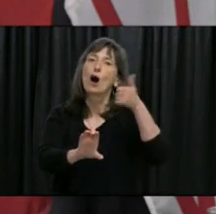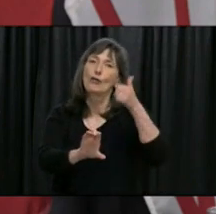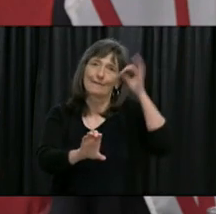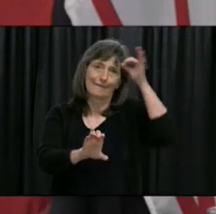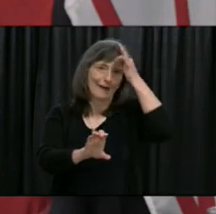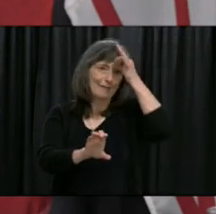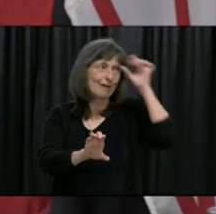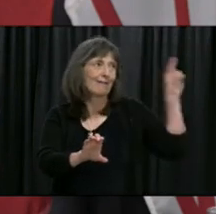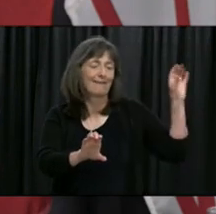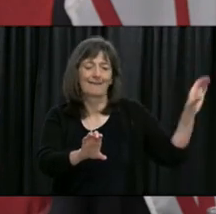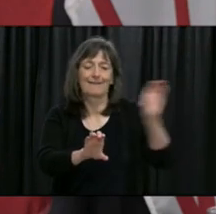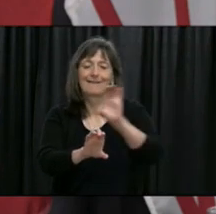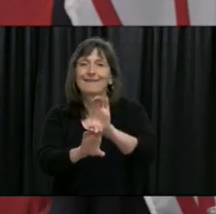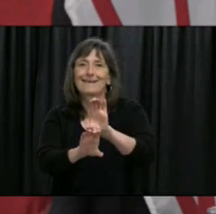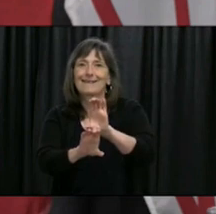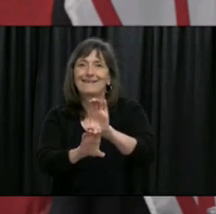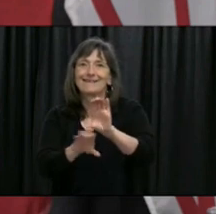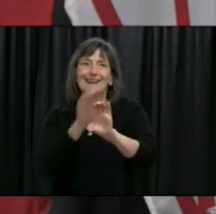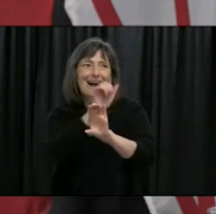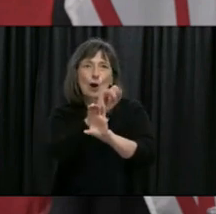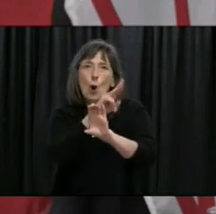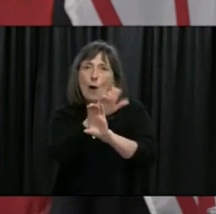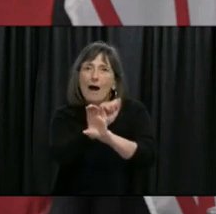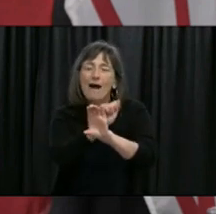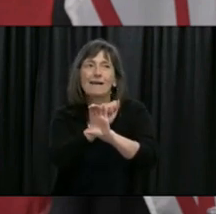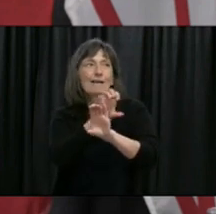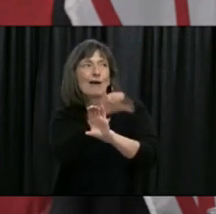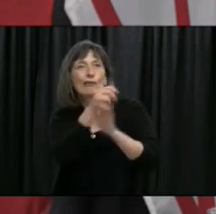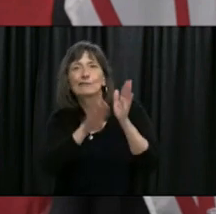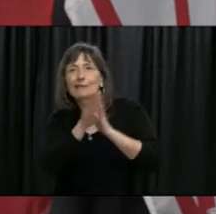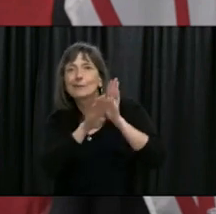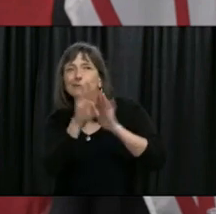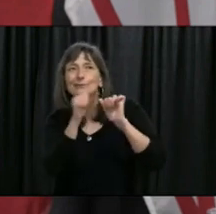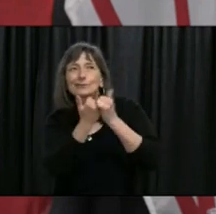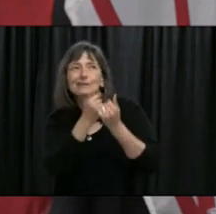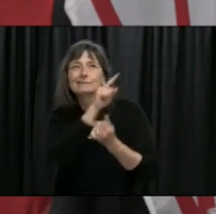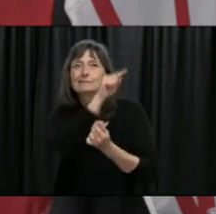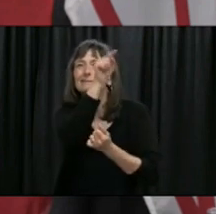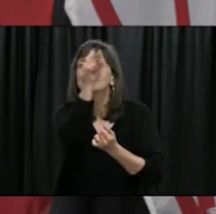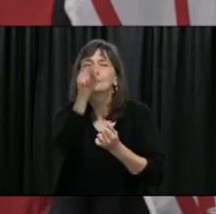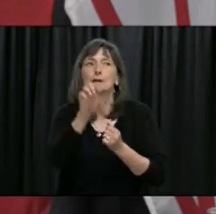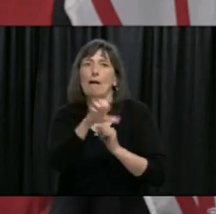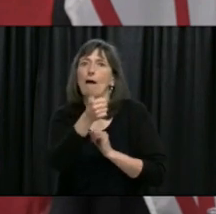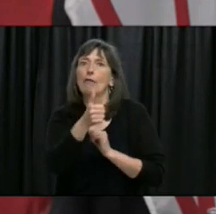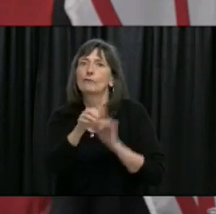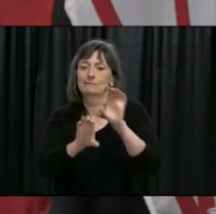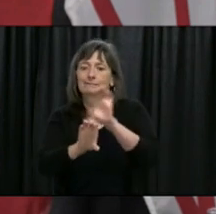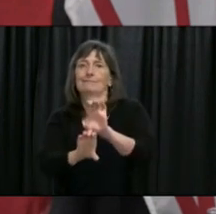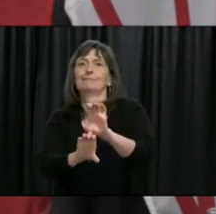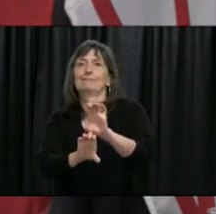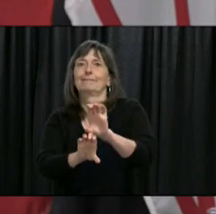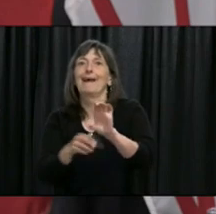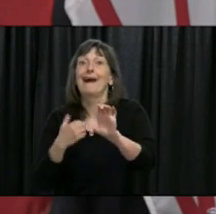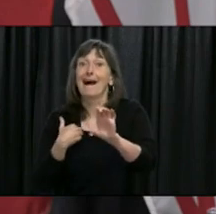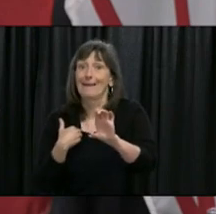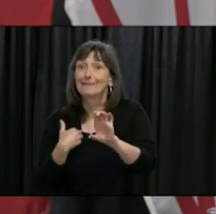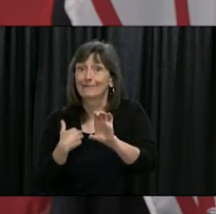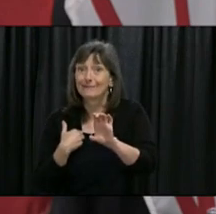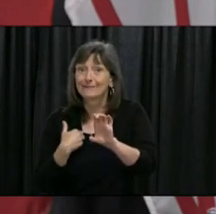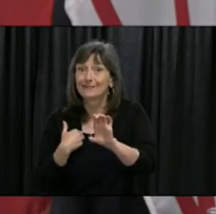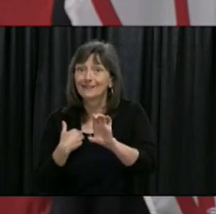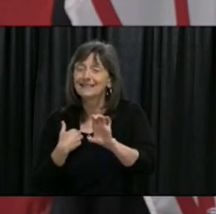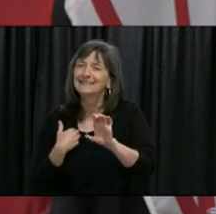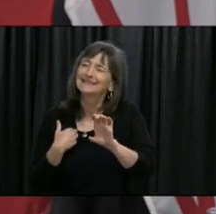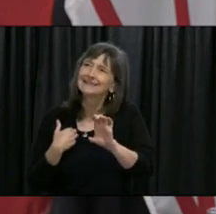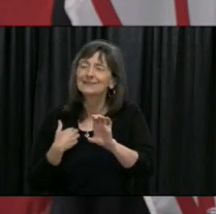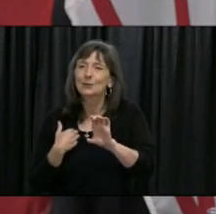programs to either ACOA or many of the development associations that we would see without our province on top of that there are federal programs that